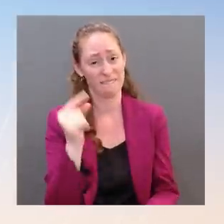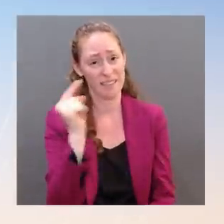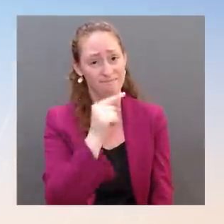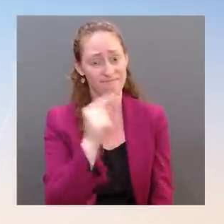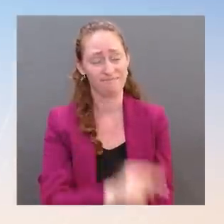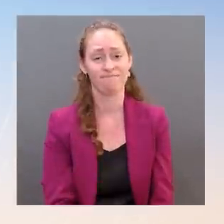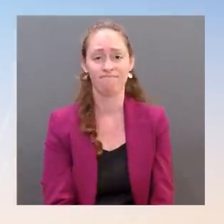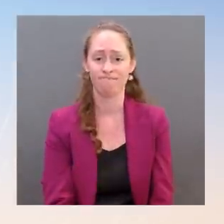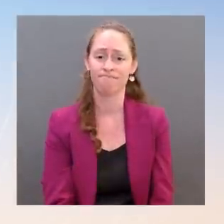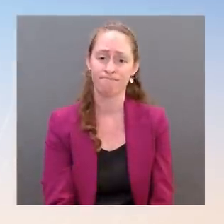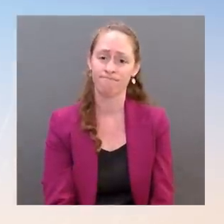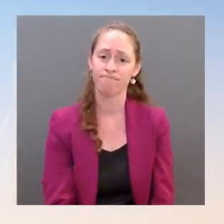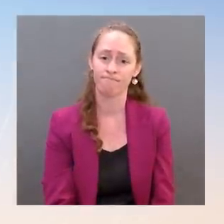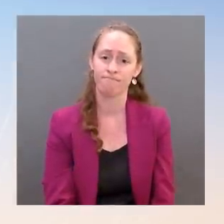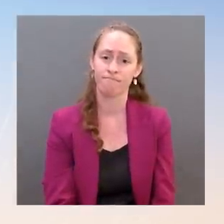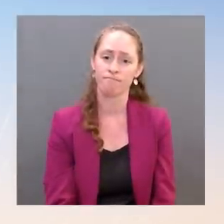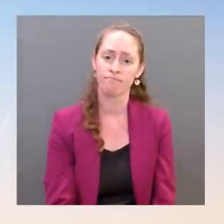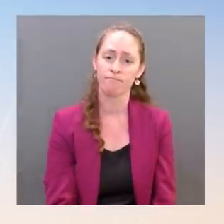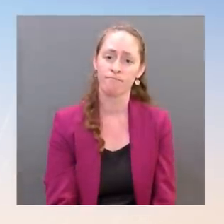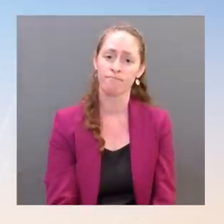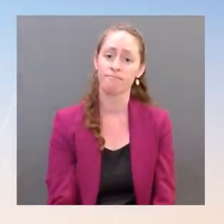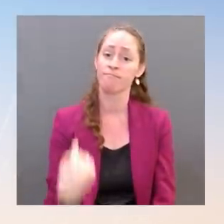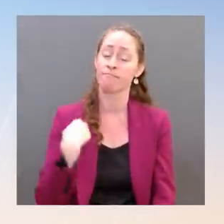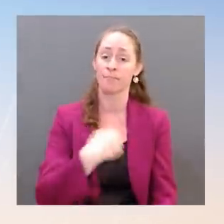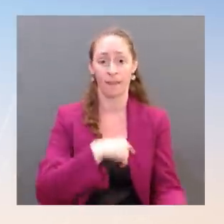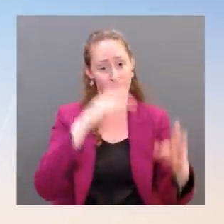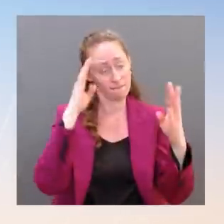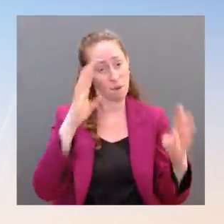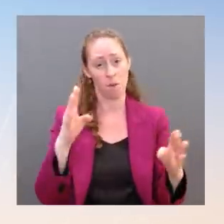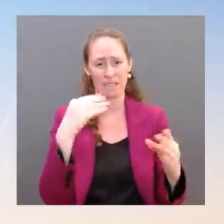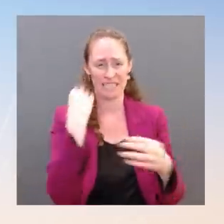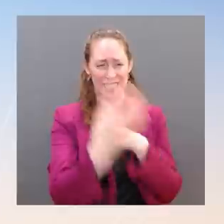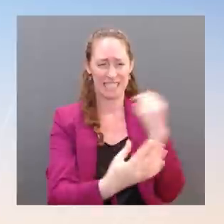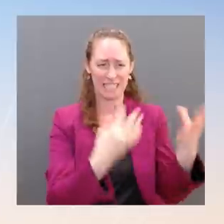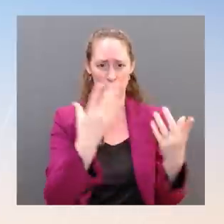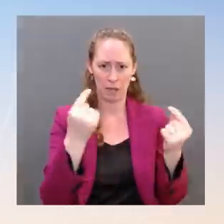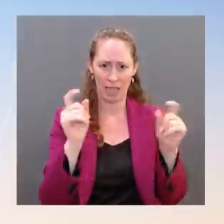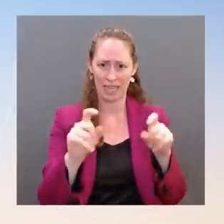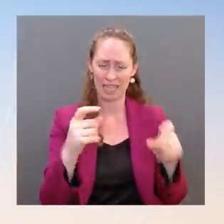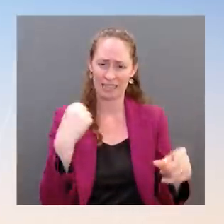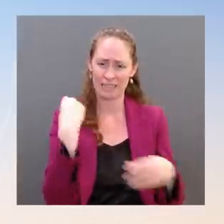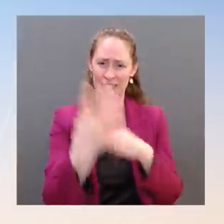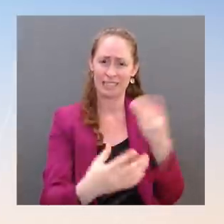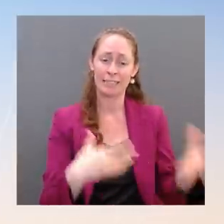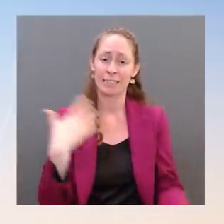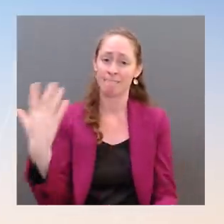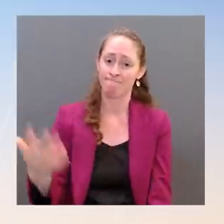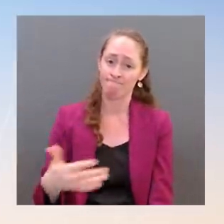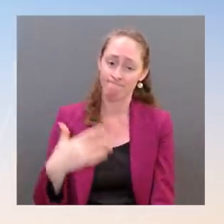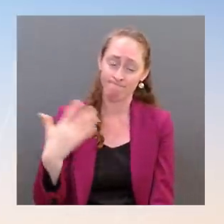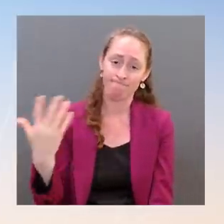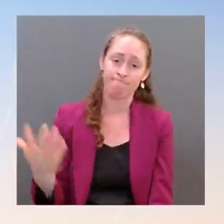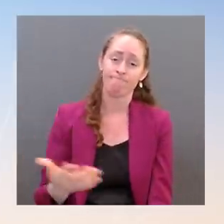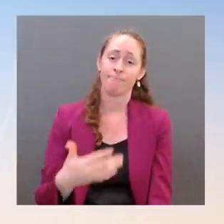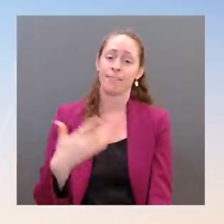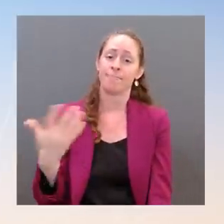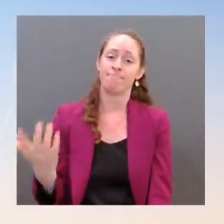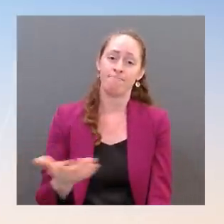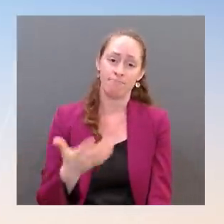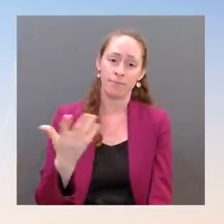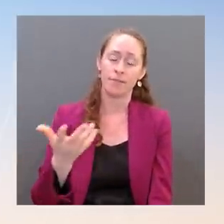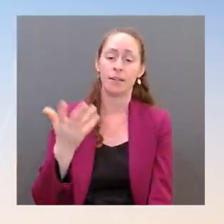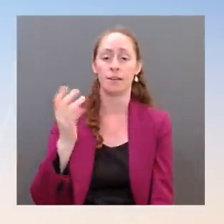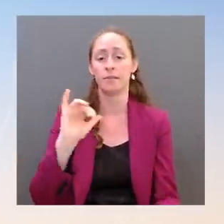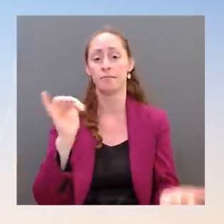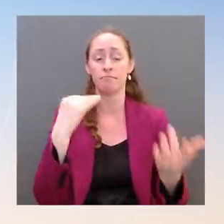sure that they have everything that they need to be to have to strengthen their kind of their table when it